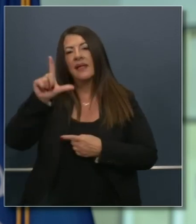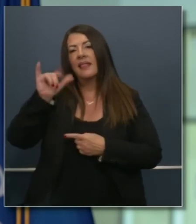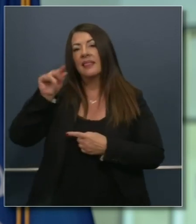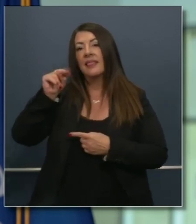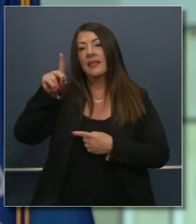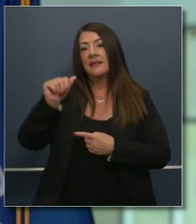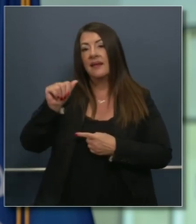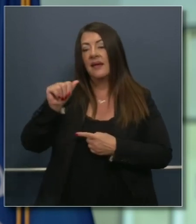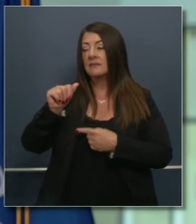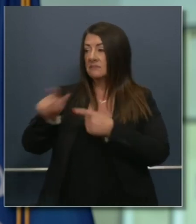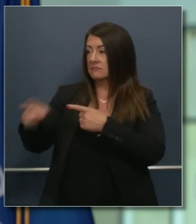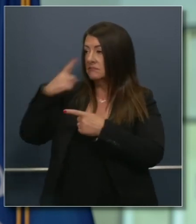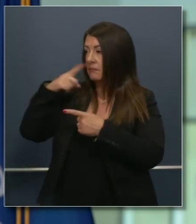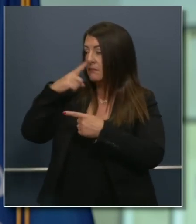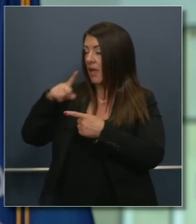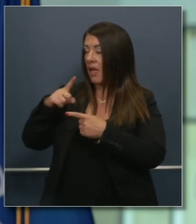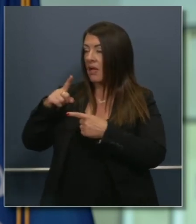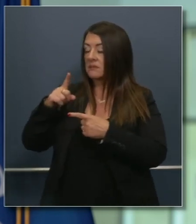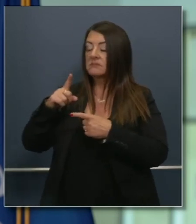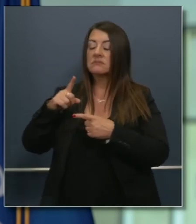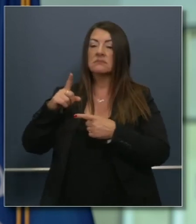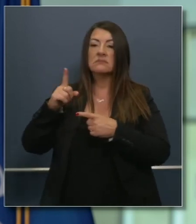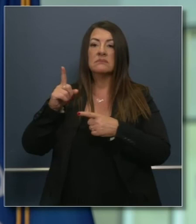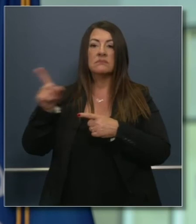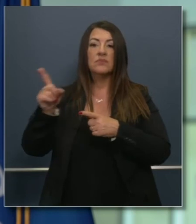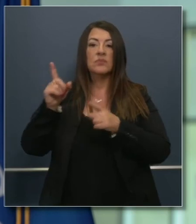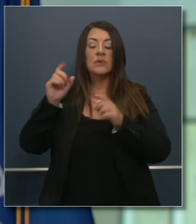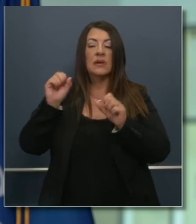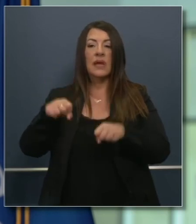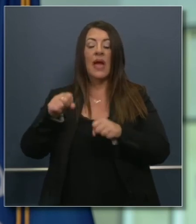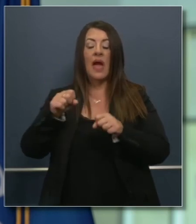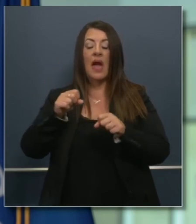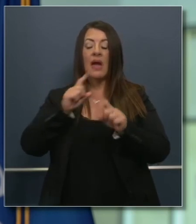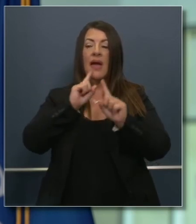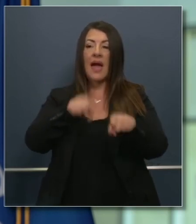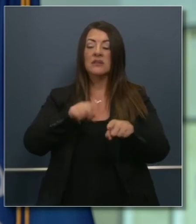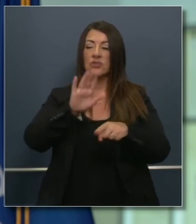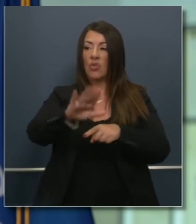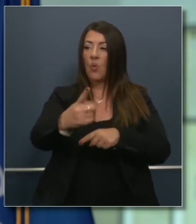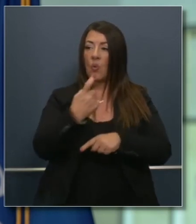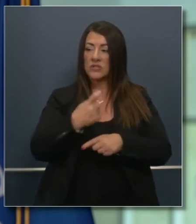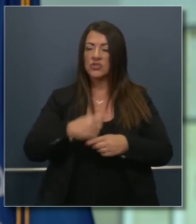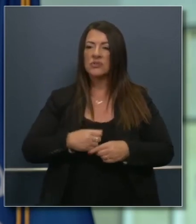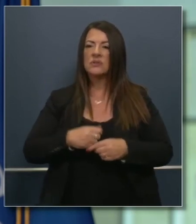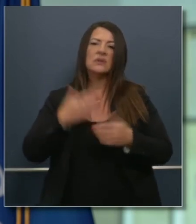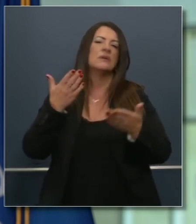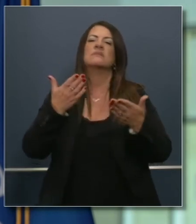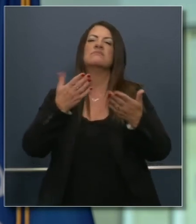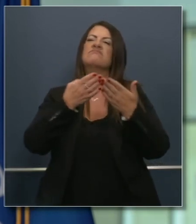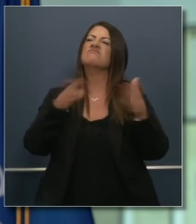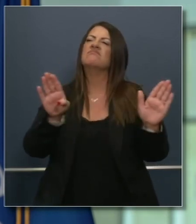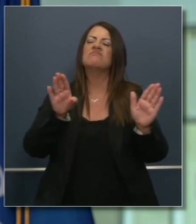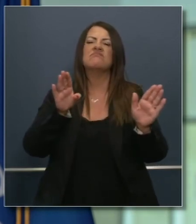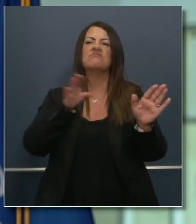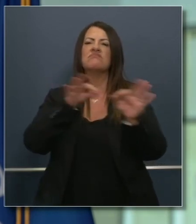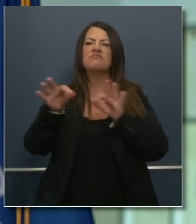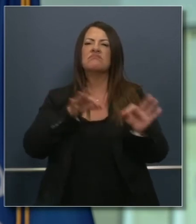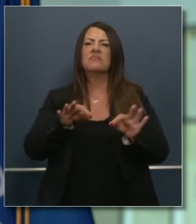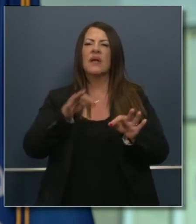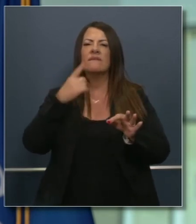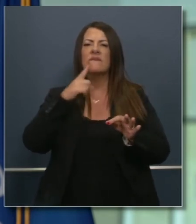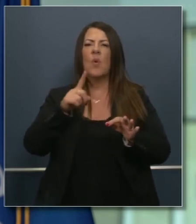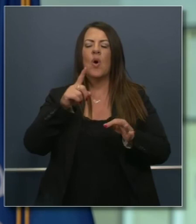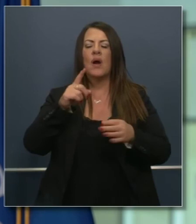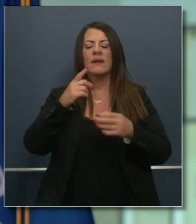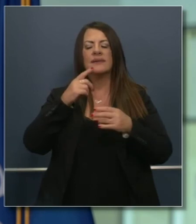And if you could answer that question. maybe you can also amplify talking a little bit about just a broad strokes preview of some of these care